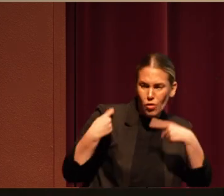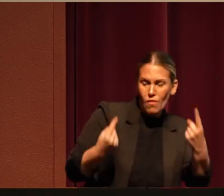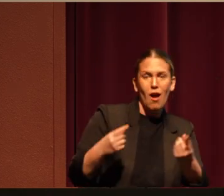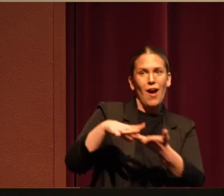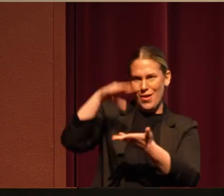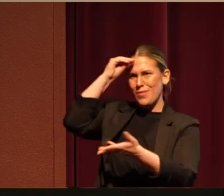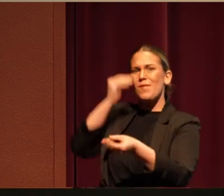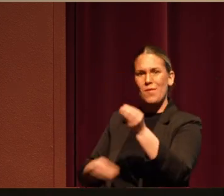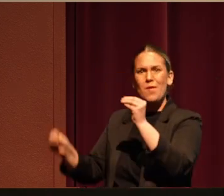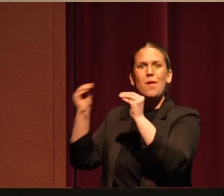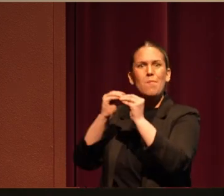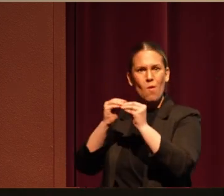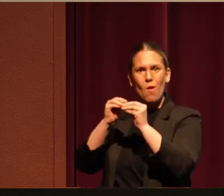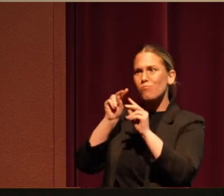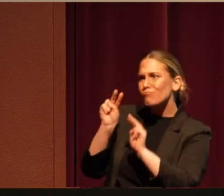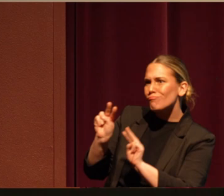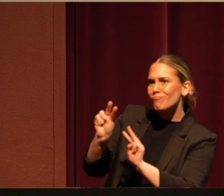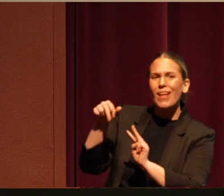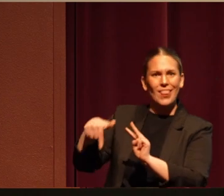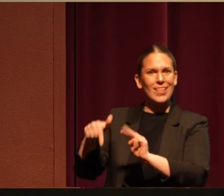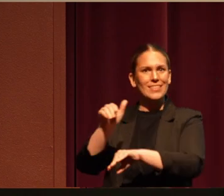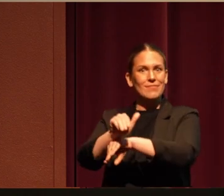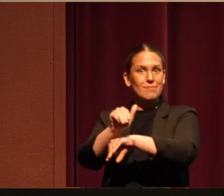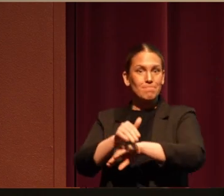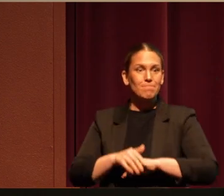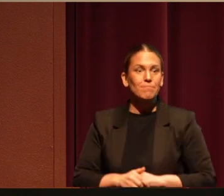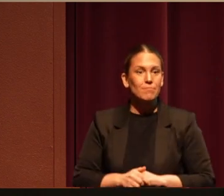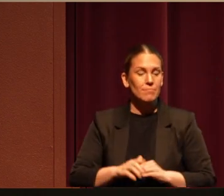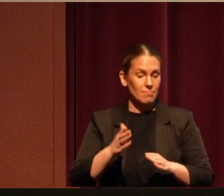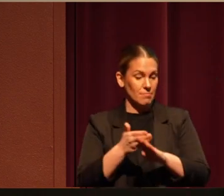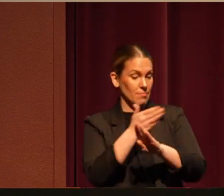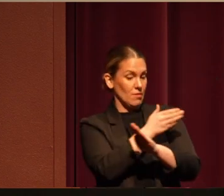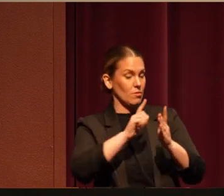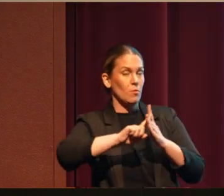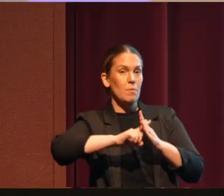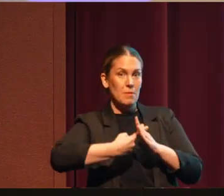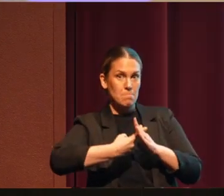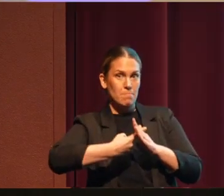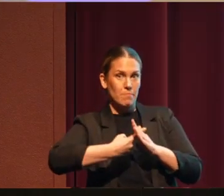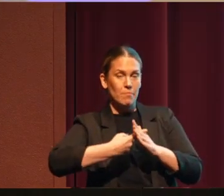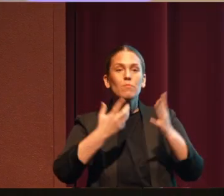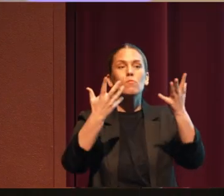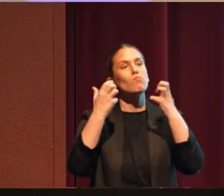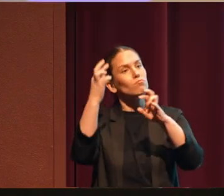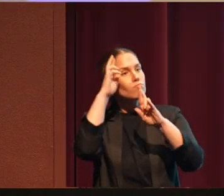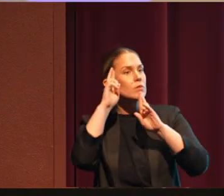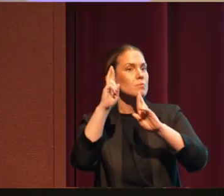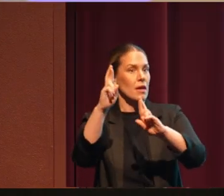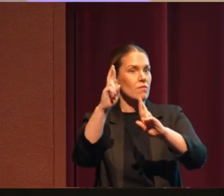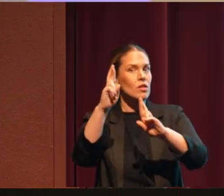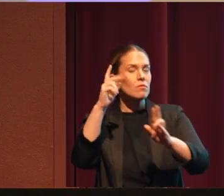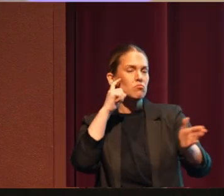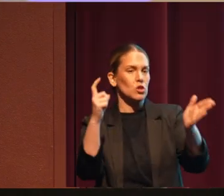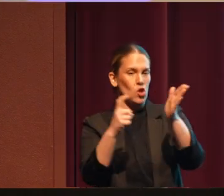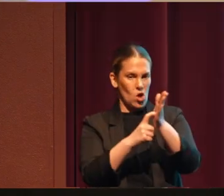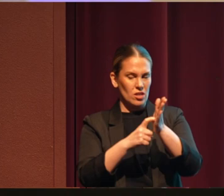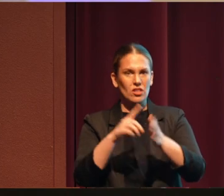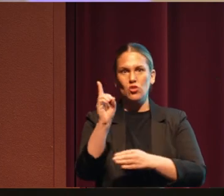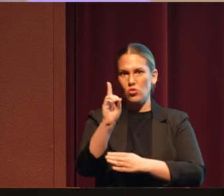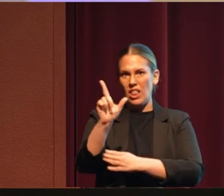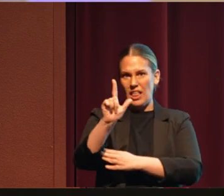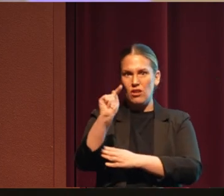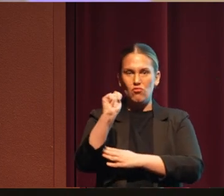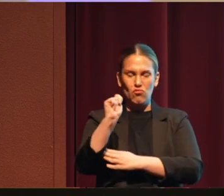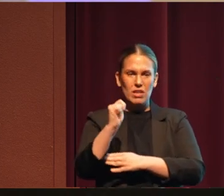more this evening. Before we begin, we would like to respectfully acknowledge that the Deschutes Land Trust